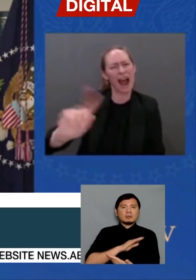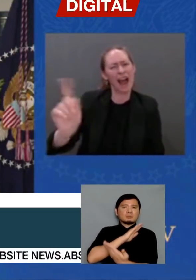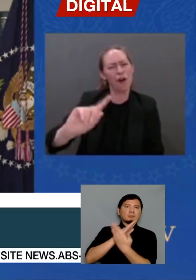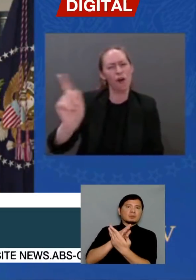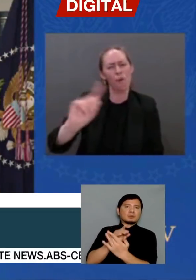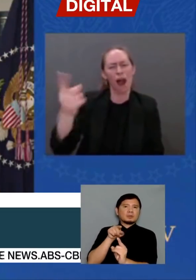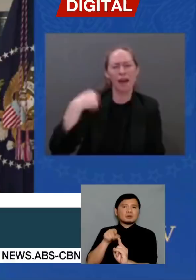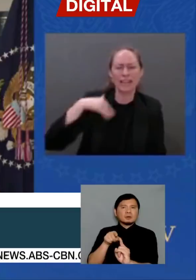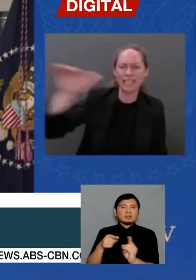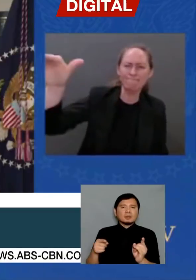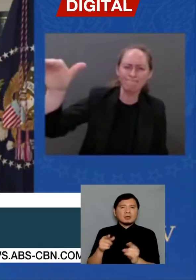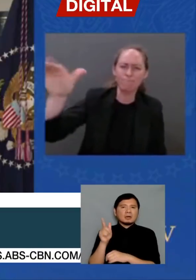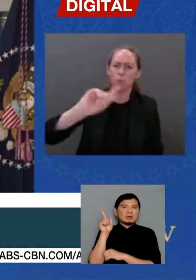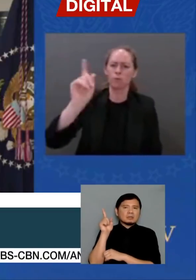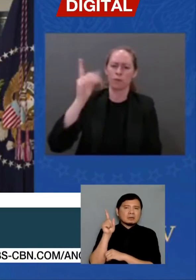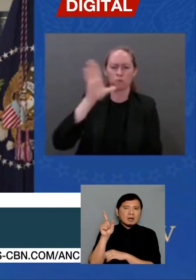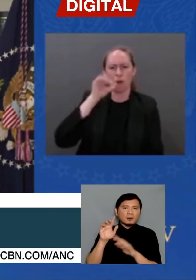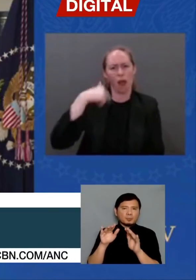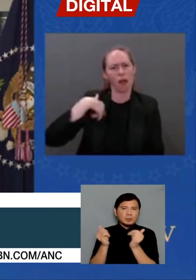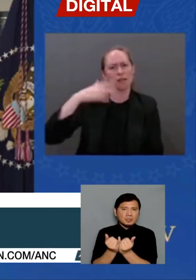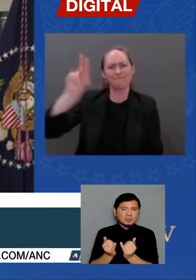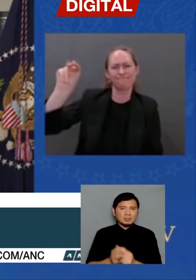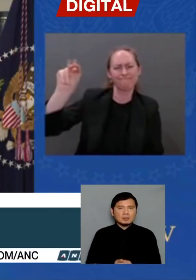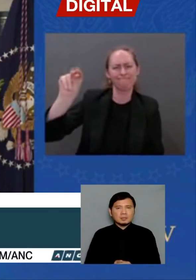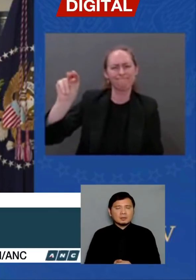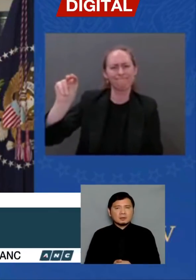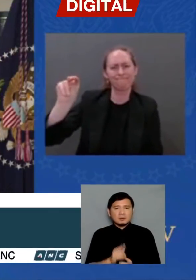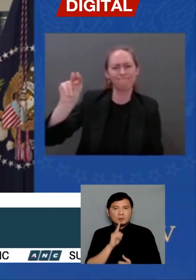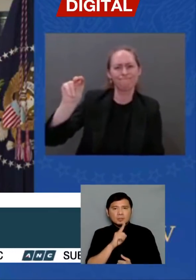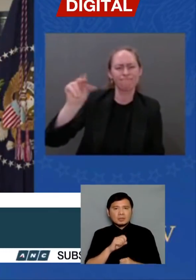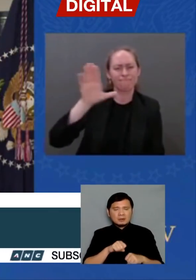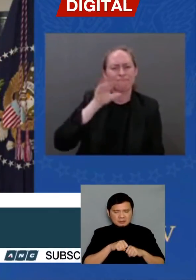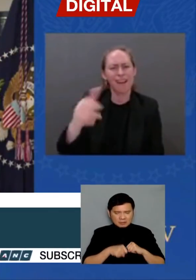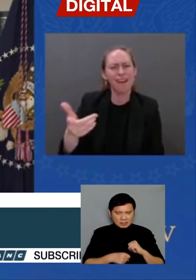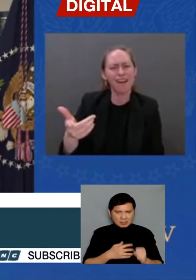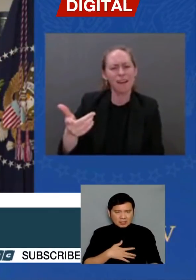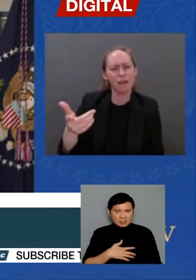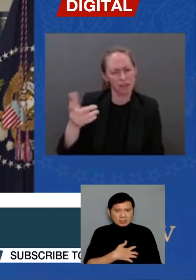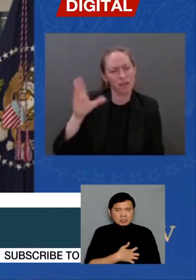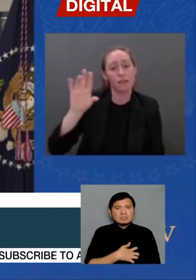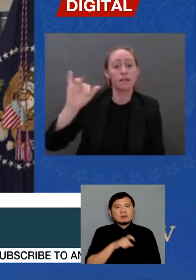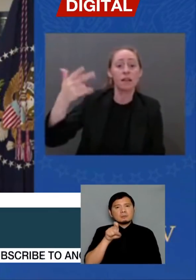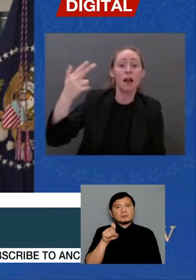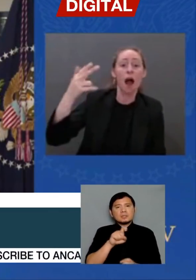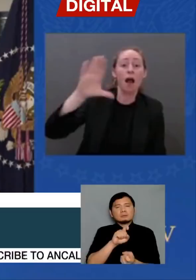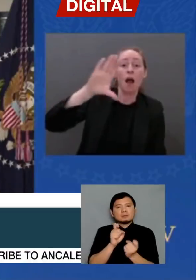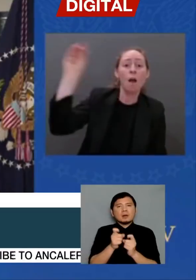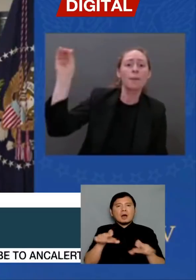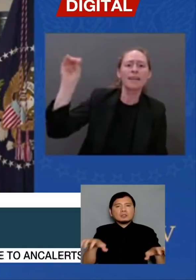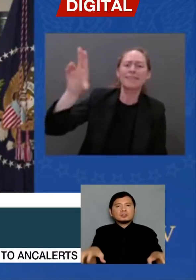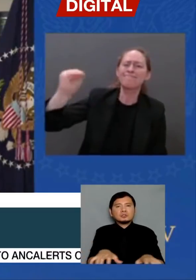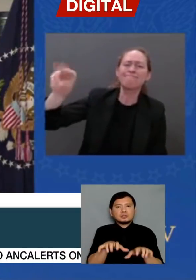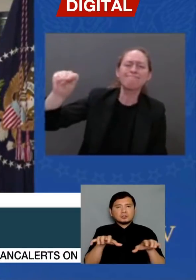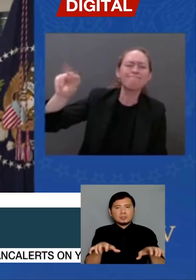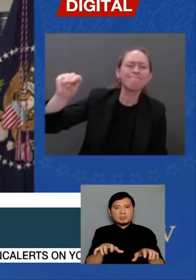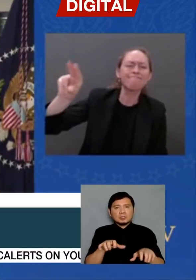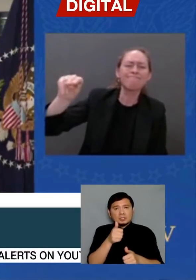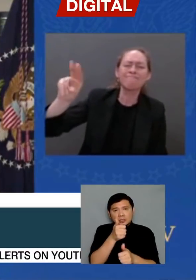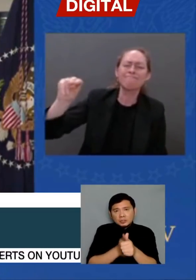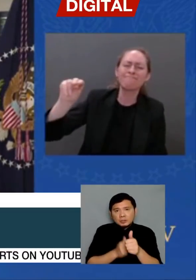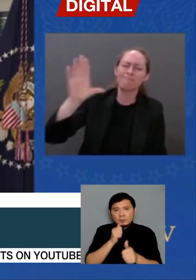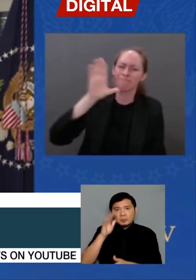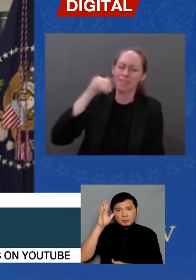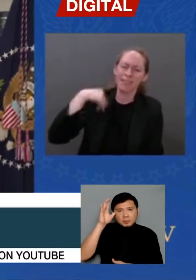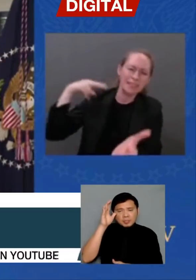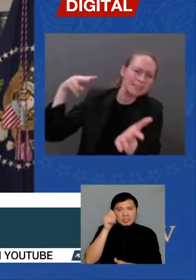It's time to turn this pain into action for every parent, for every citizen in this country. We have to make it